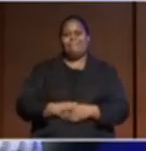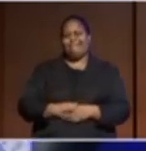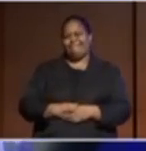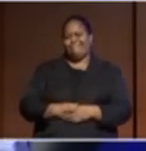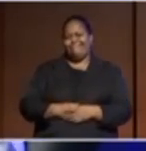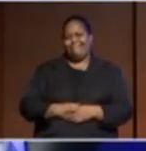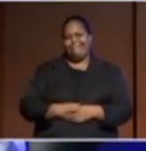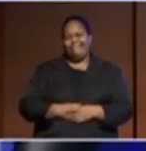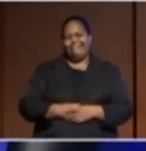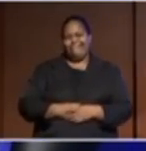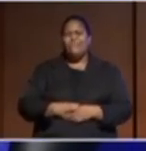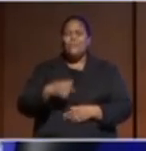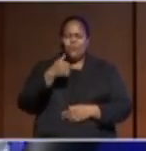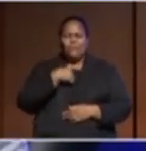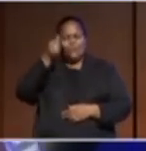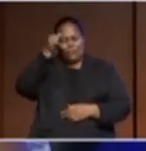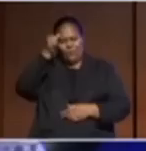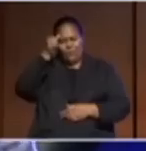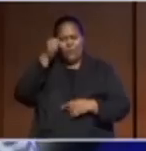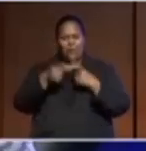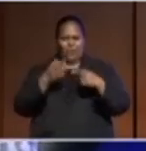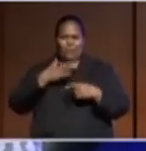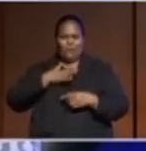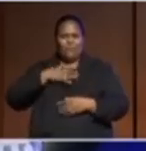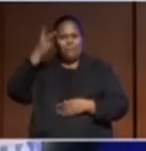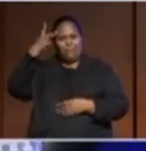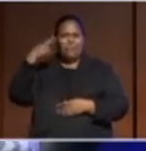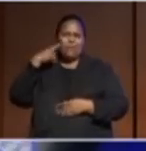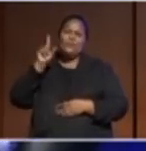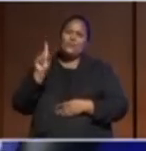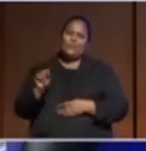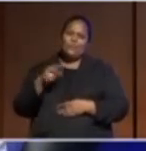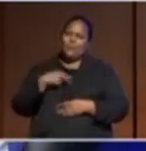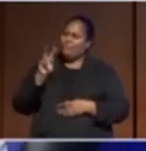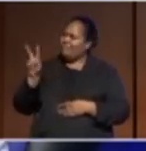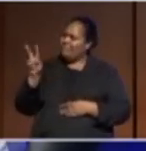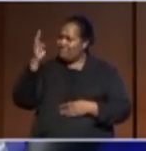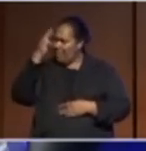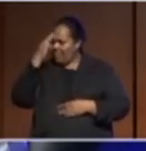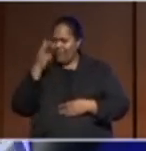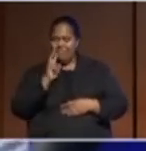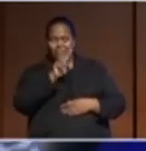So, I knew about that in terms of what my parents were doing. But for myself,